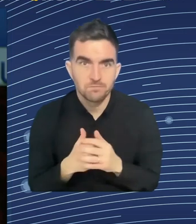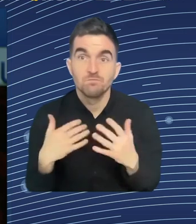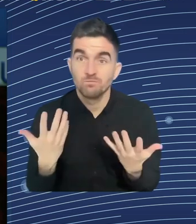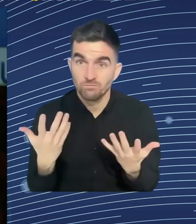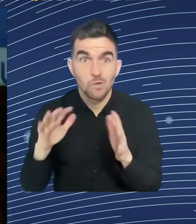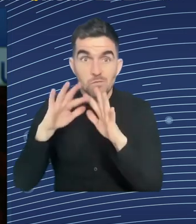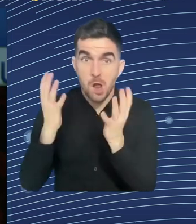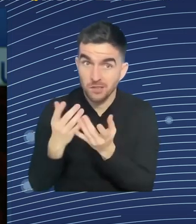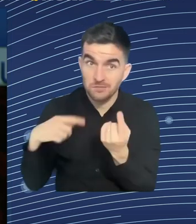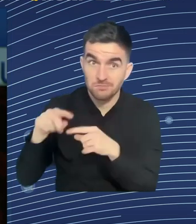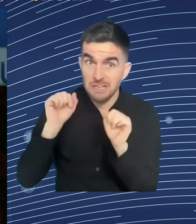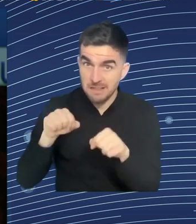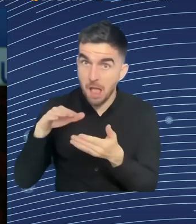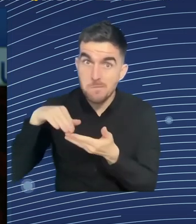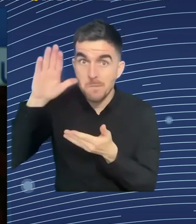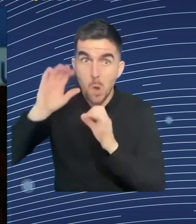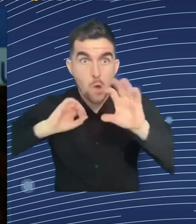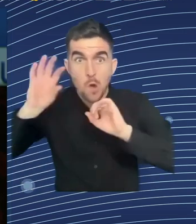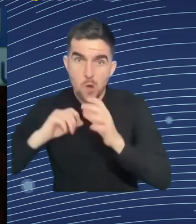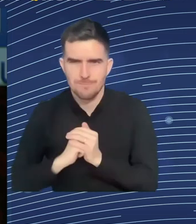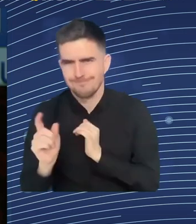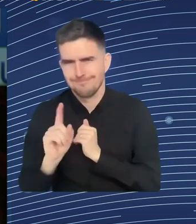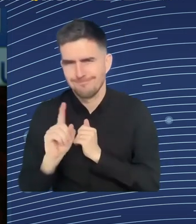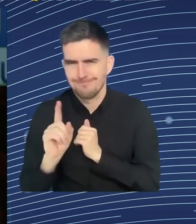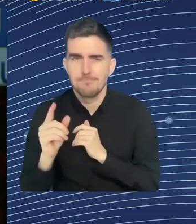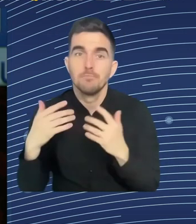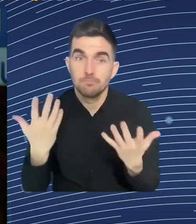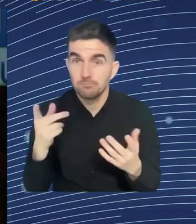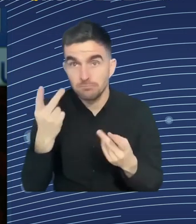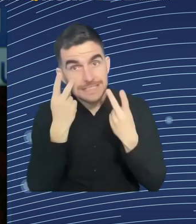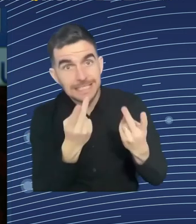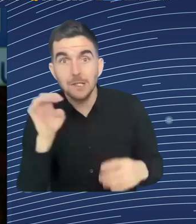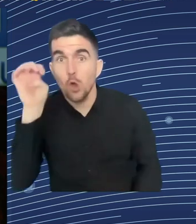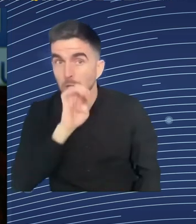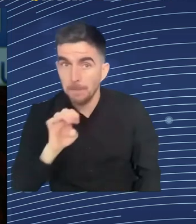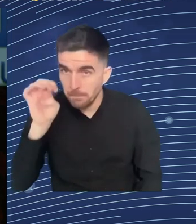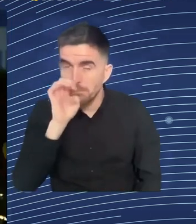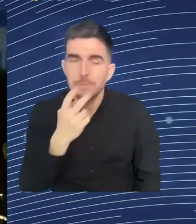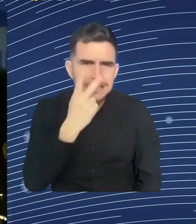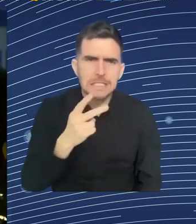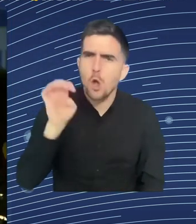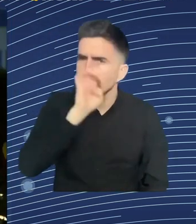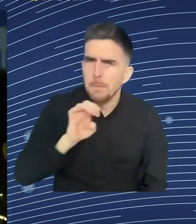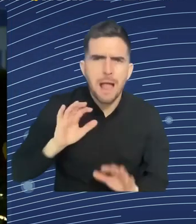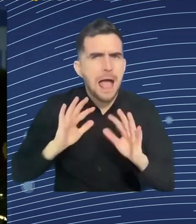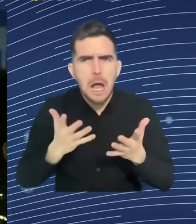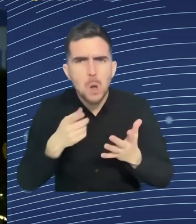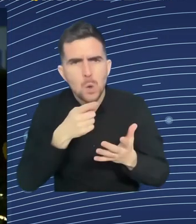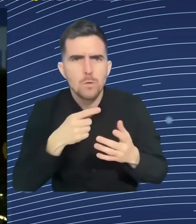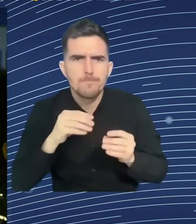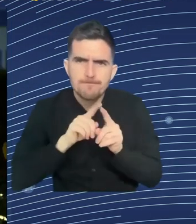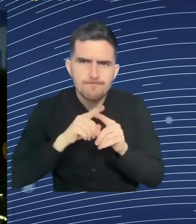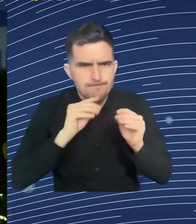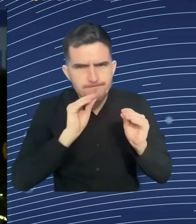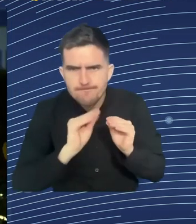European manufacturing, the way it advances, could export, the whole of Europe could export more because European